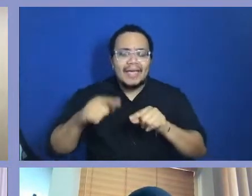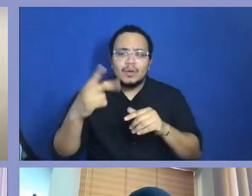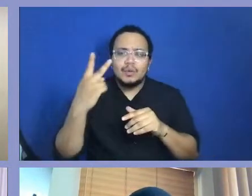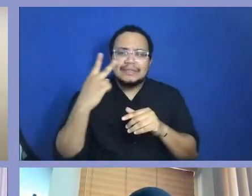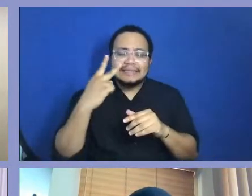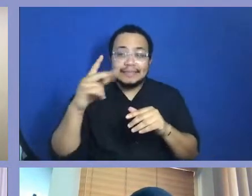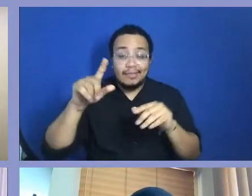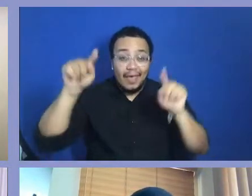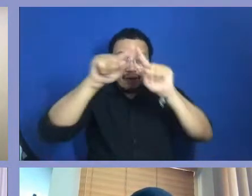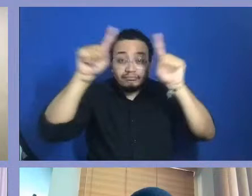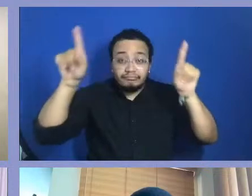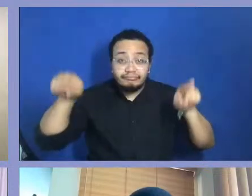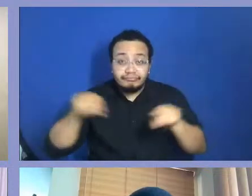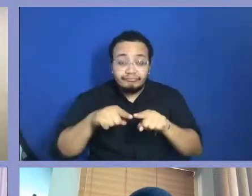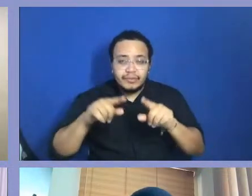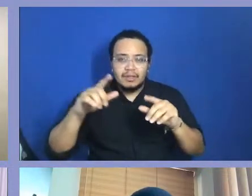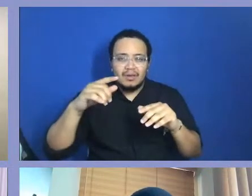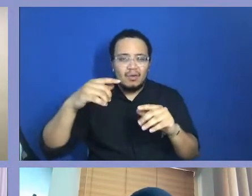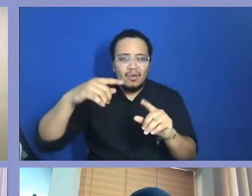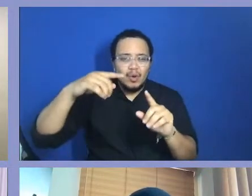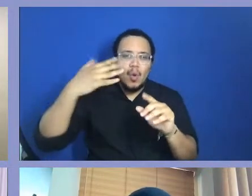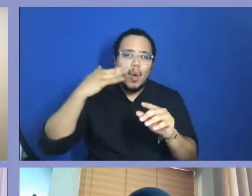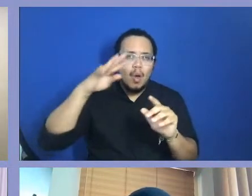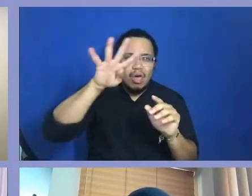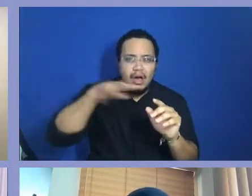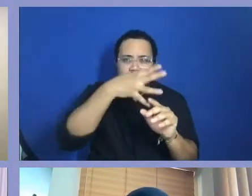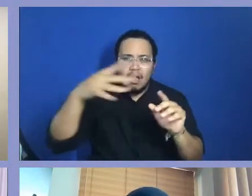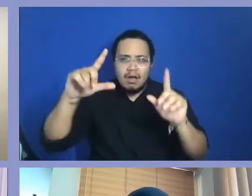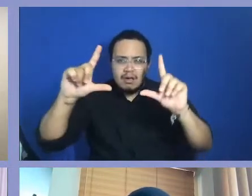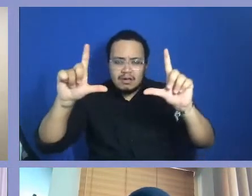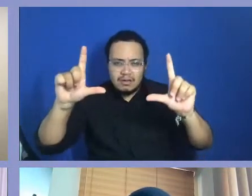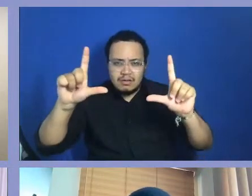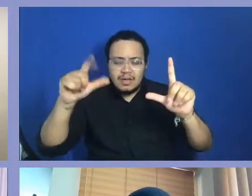behind somebody's head, ain't nothing going to save that photo, okay?